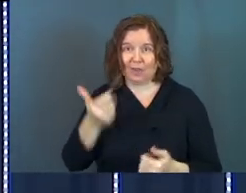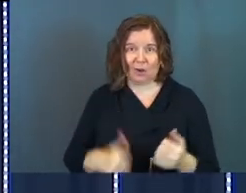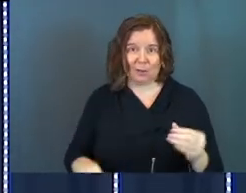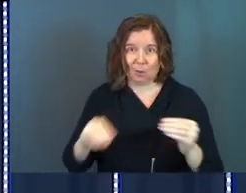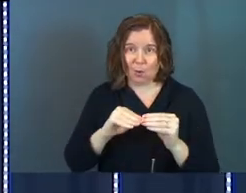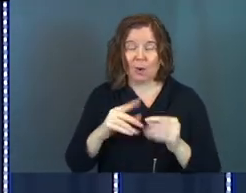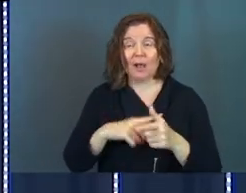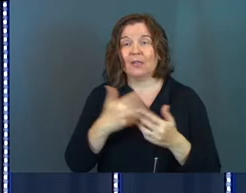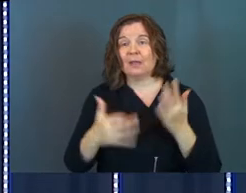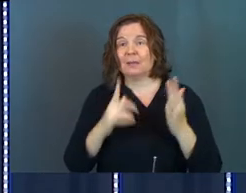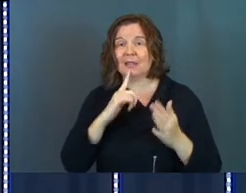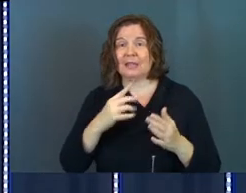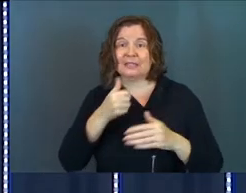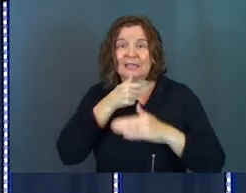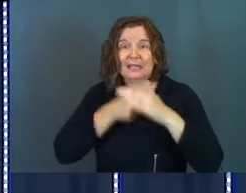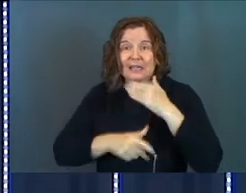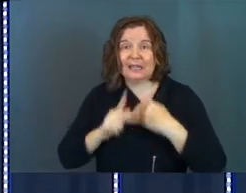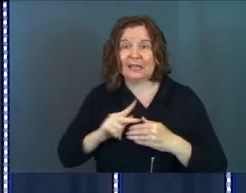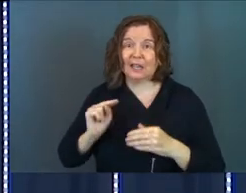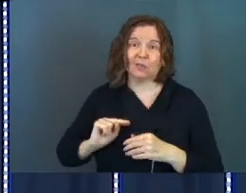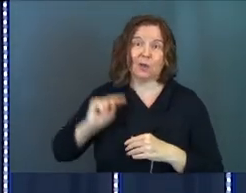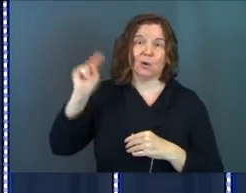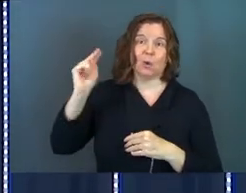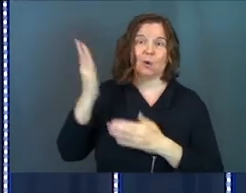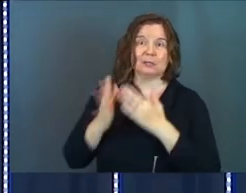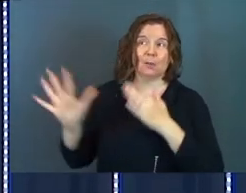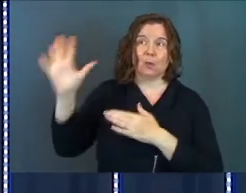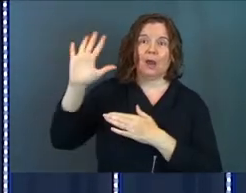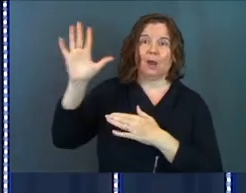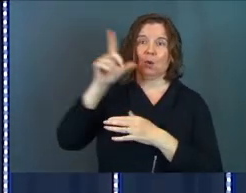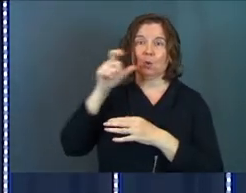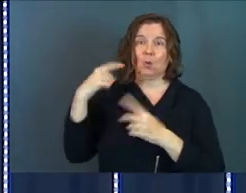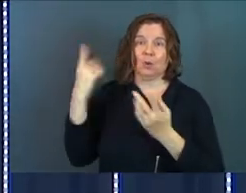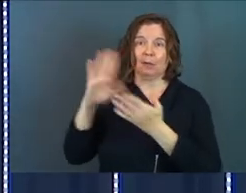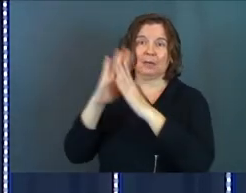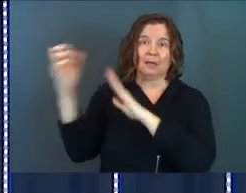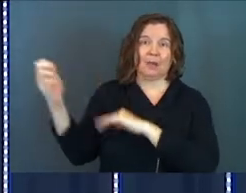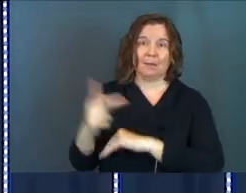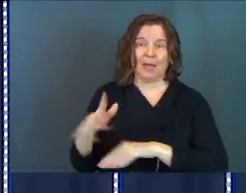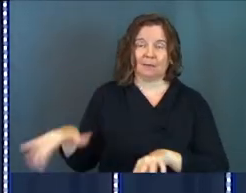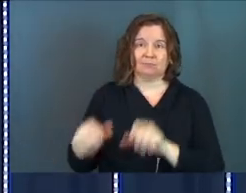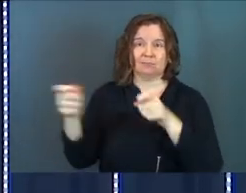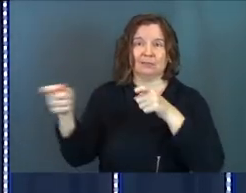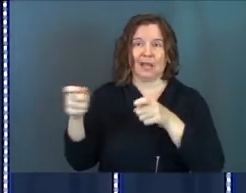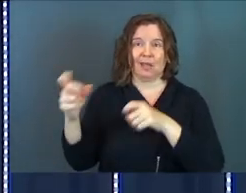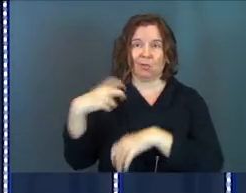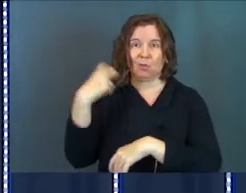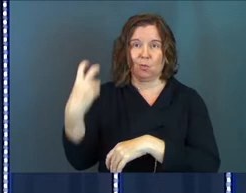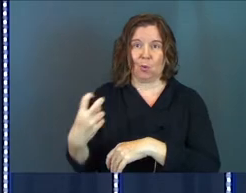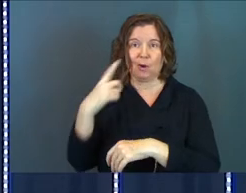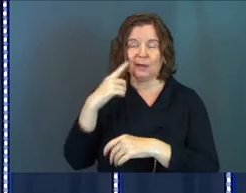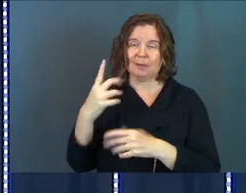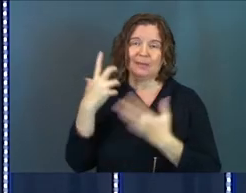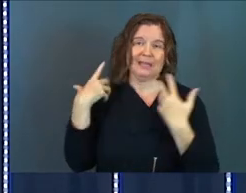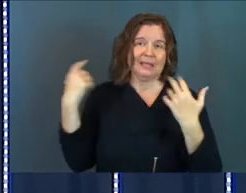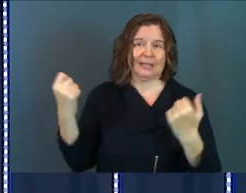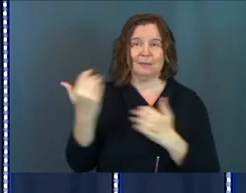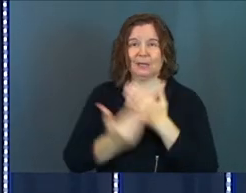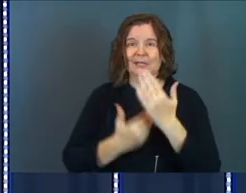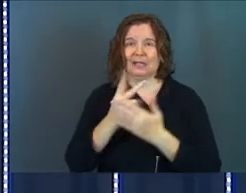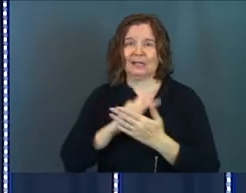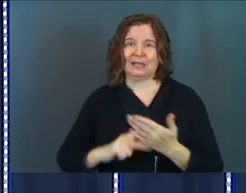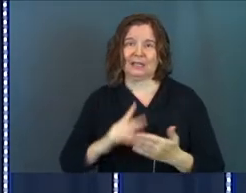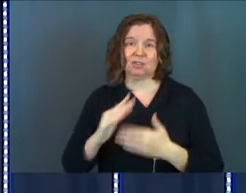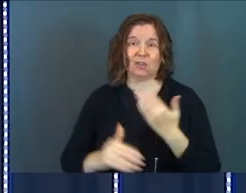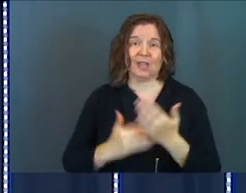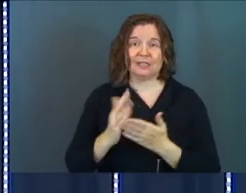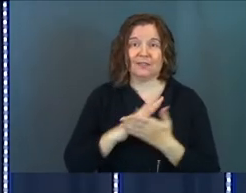there. And maybe there's a hidden king up in the north somewhere who's eventually going to come back and take the throne, and he's going to be a healer because the hands of the king